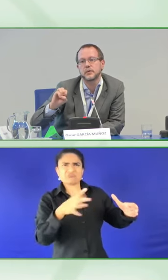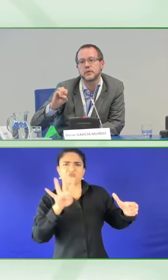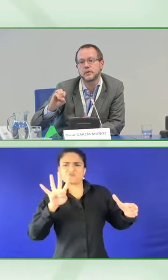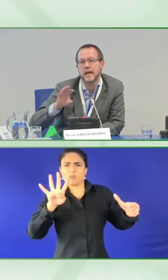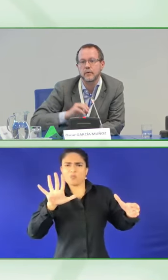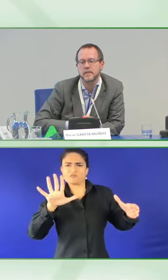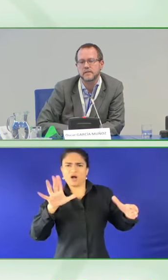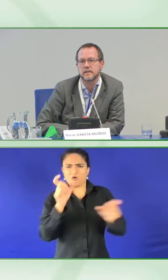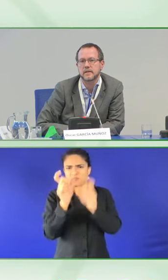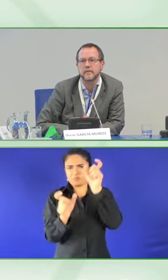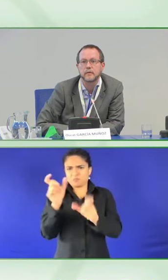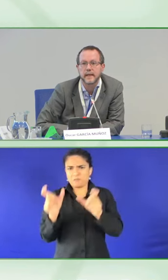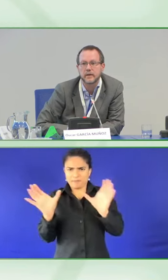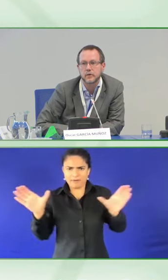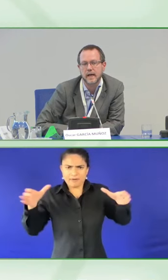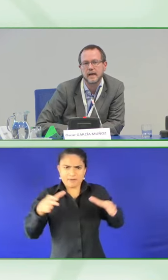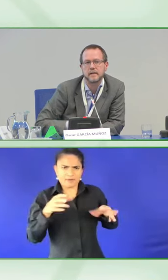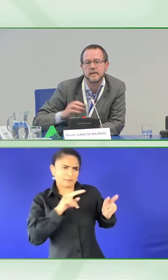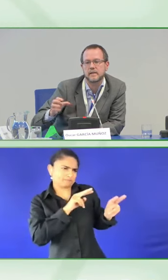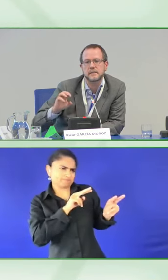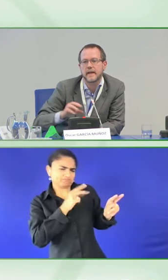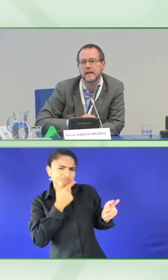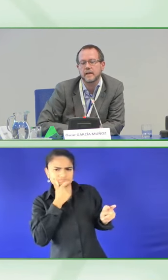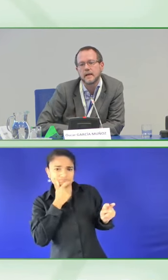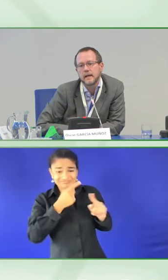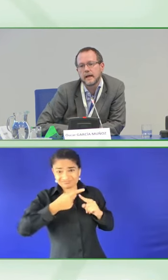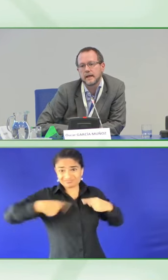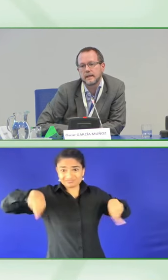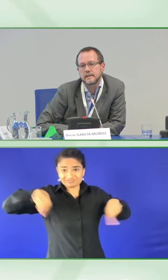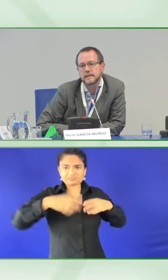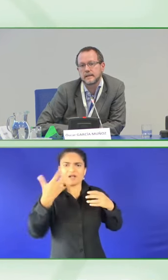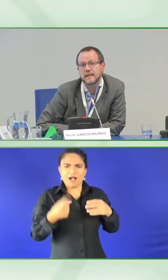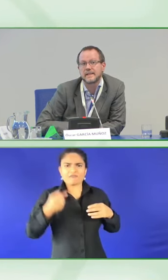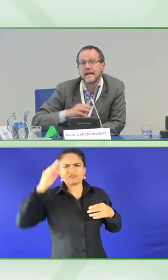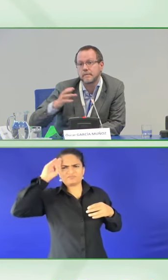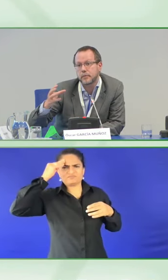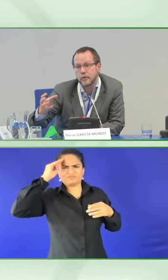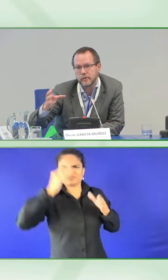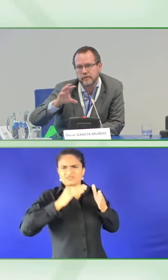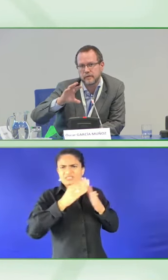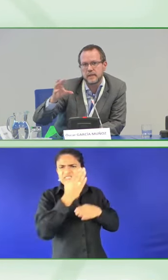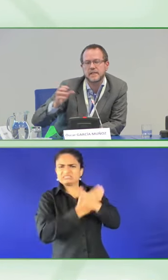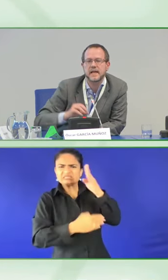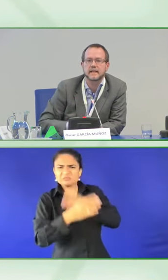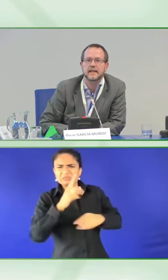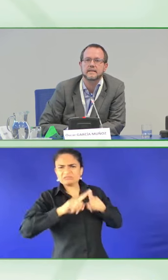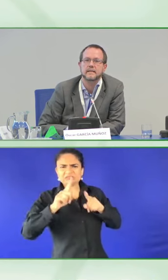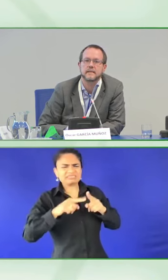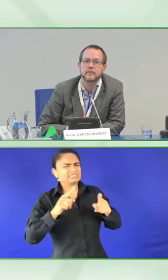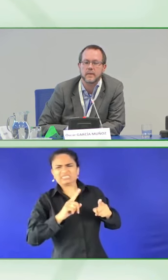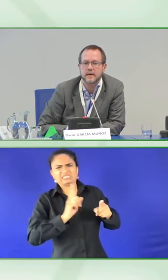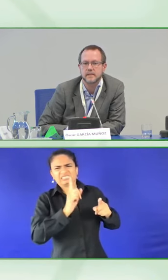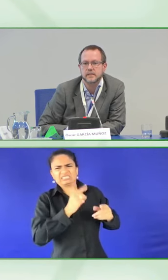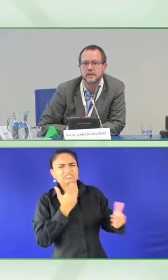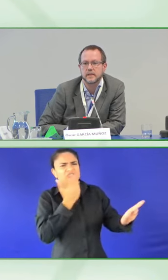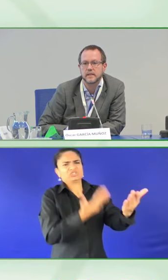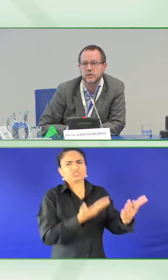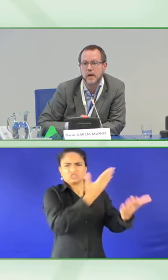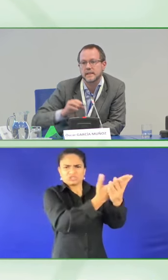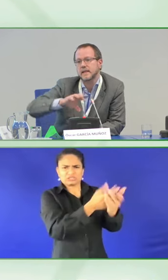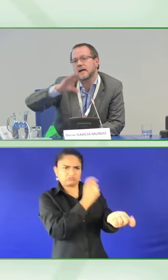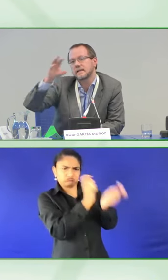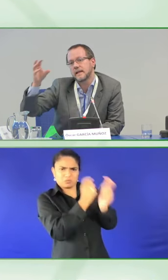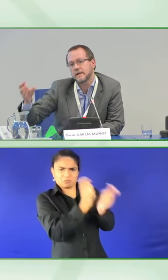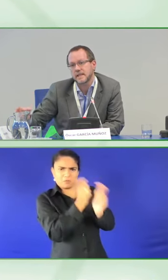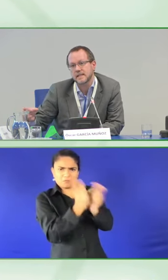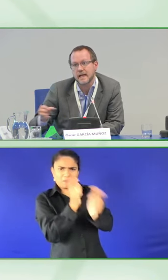related to language, Funde Urae in Spain. And they prove, they check that the grammar is right.